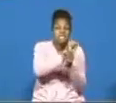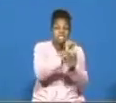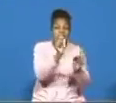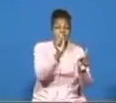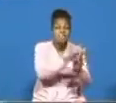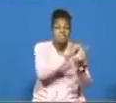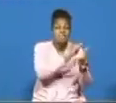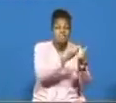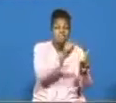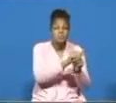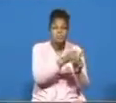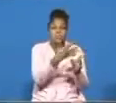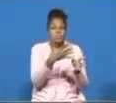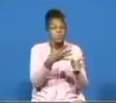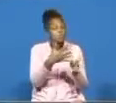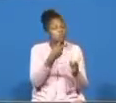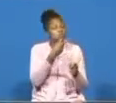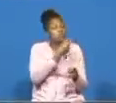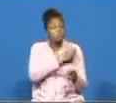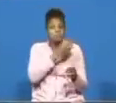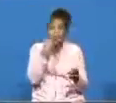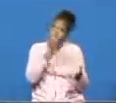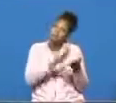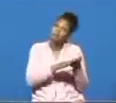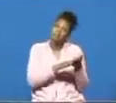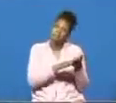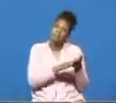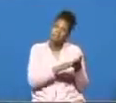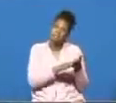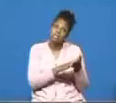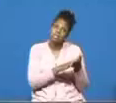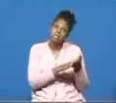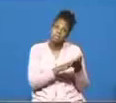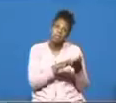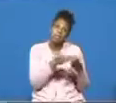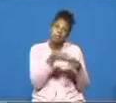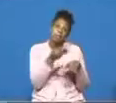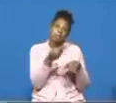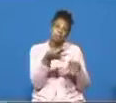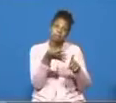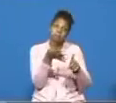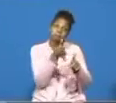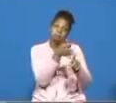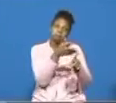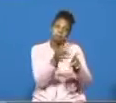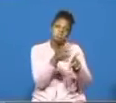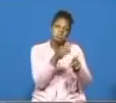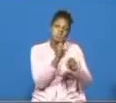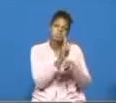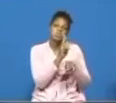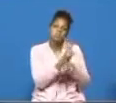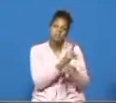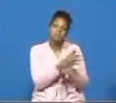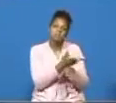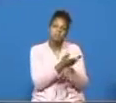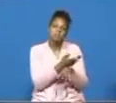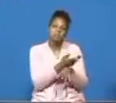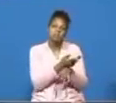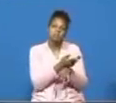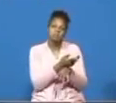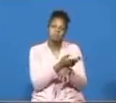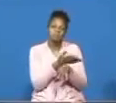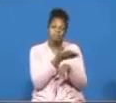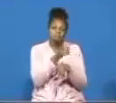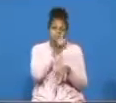subjugated yes they were uh exploited uh whilst they were there in egyptian bondage